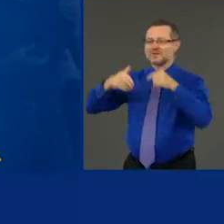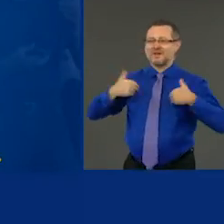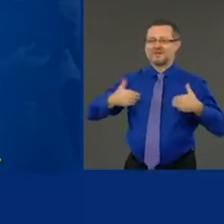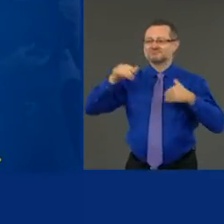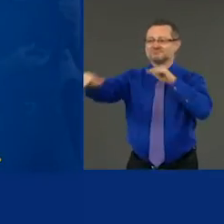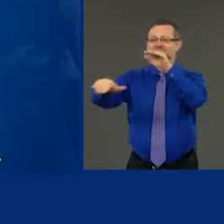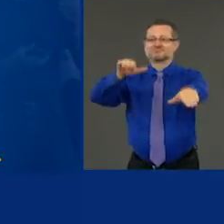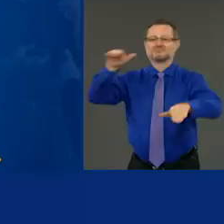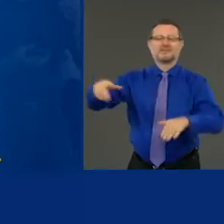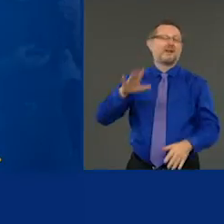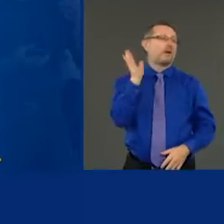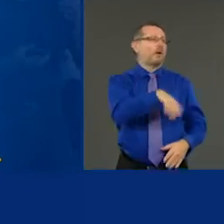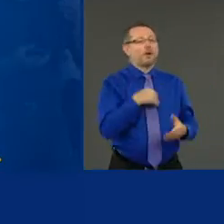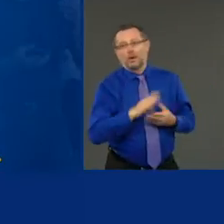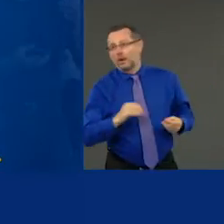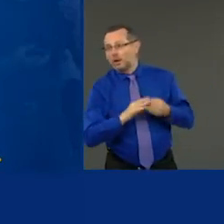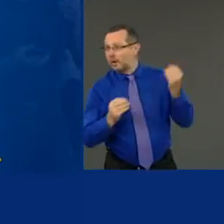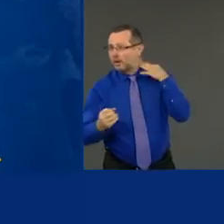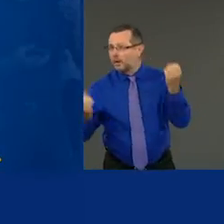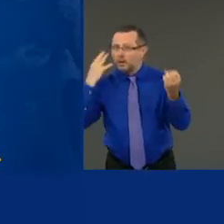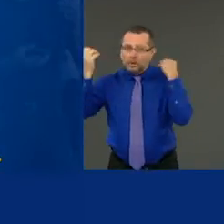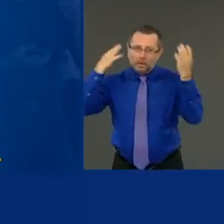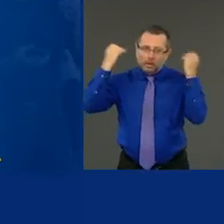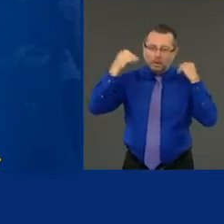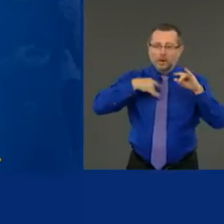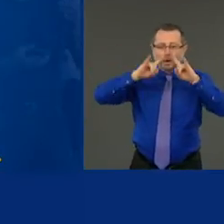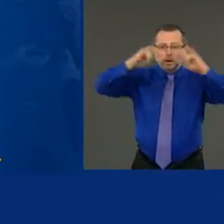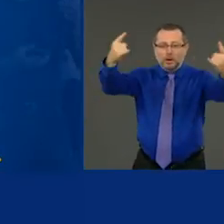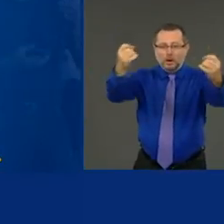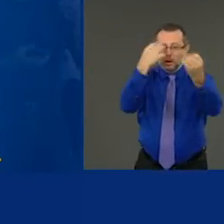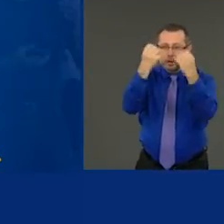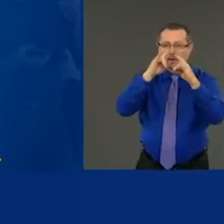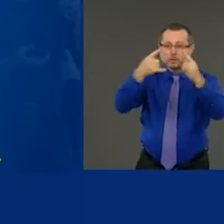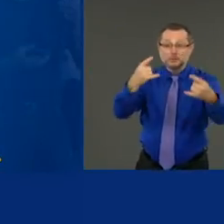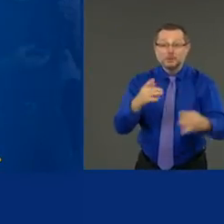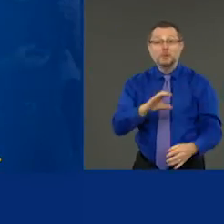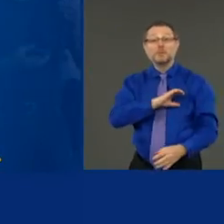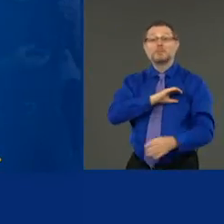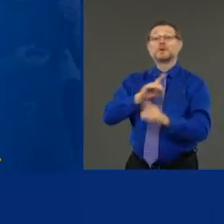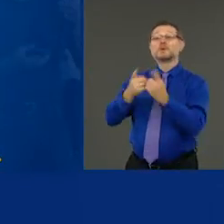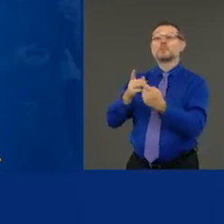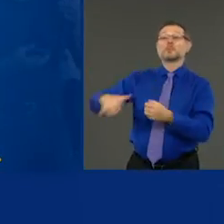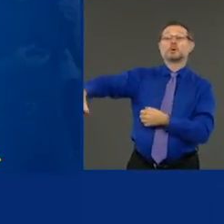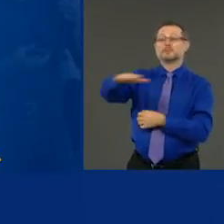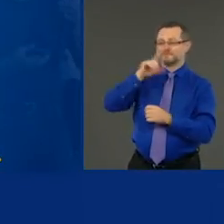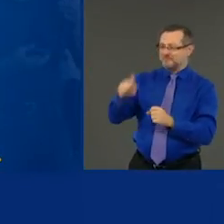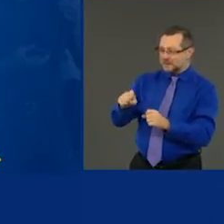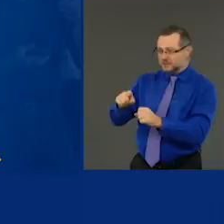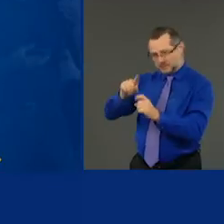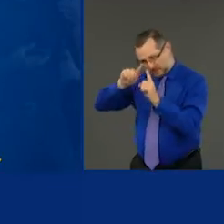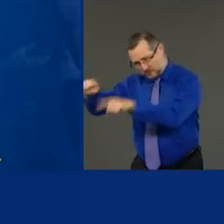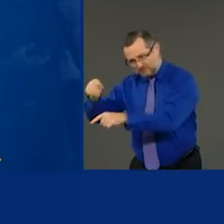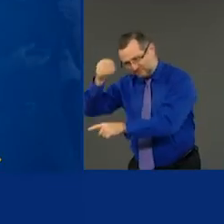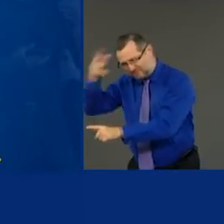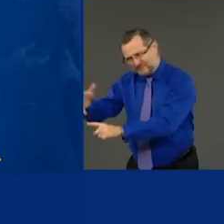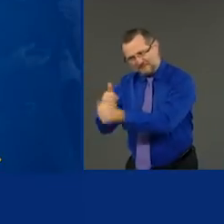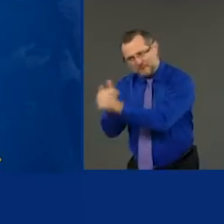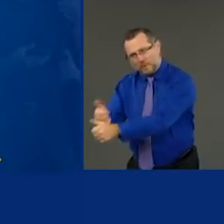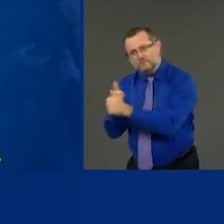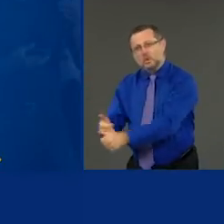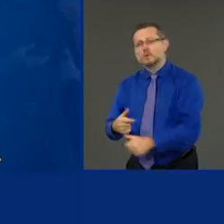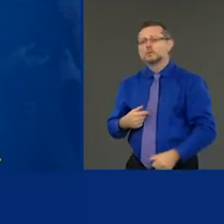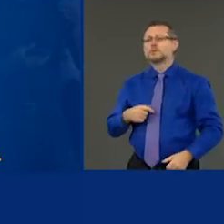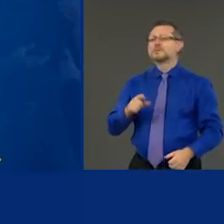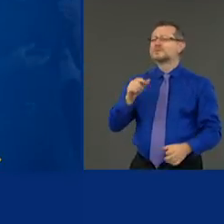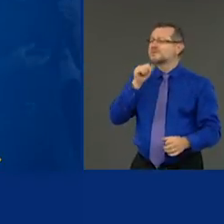the police department, uh, is, is not there to inform them of mask compliance. Police